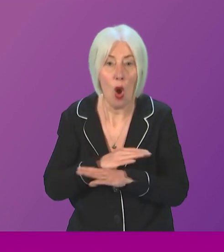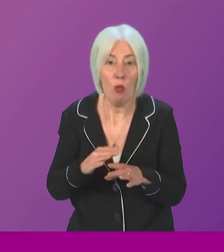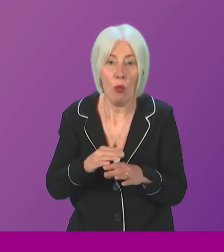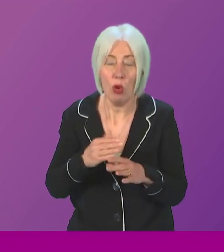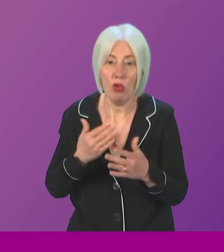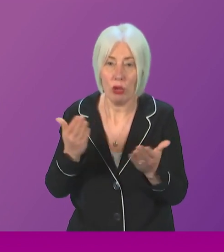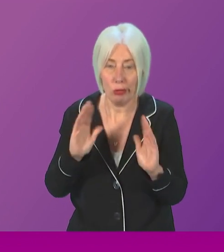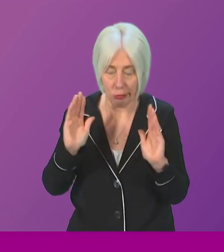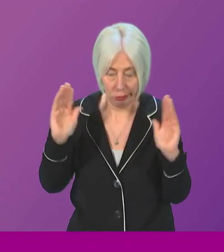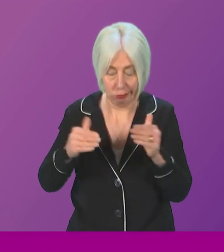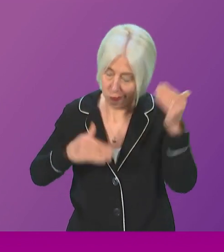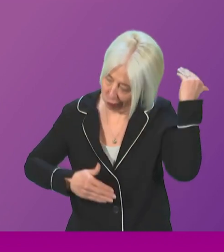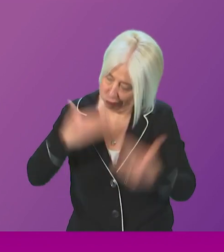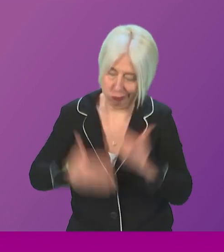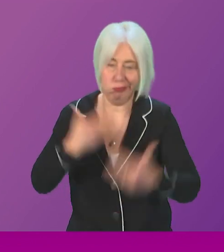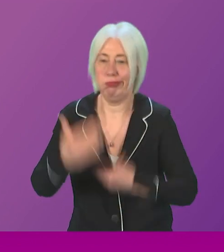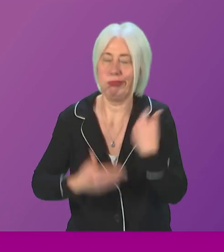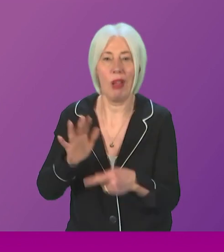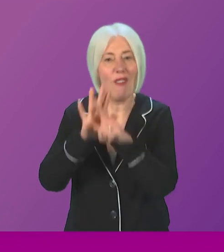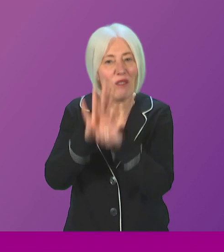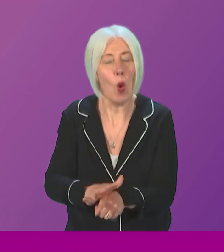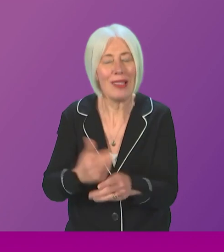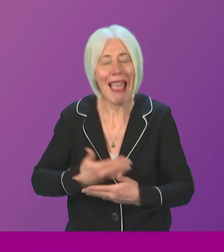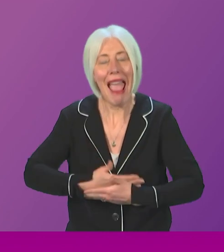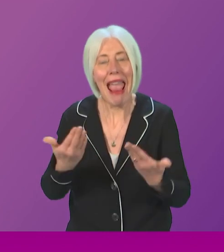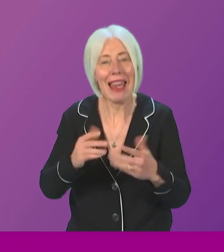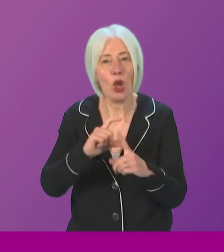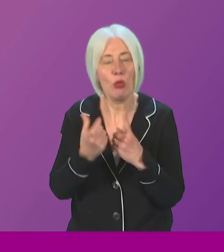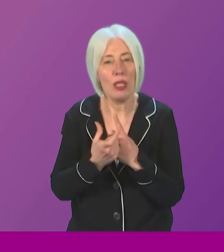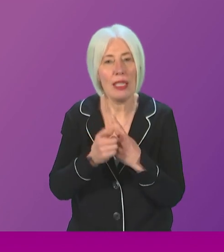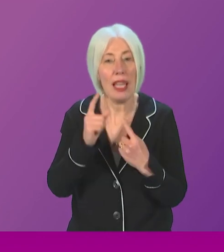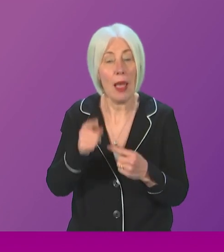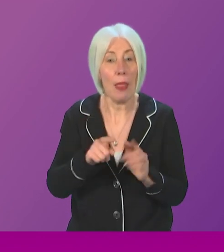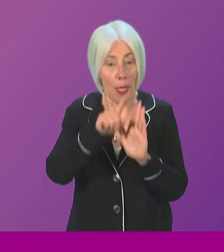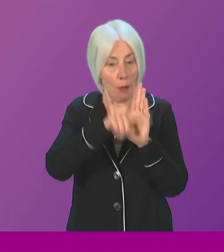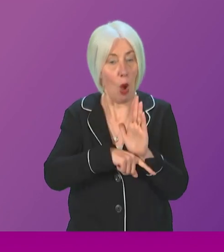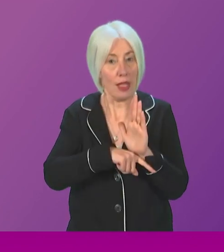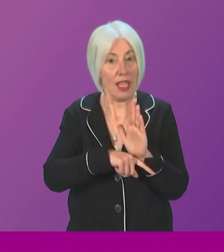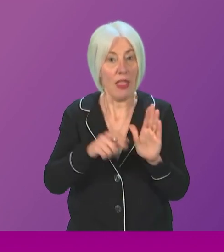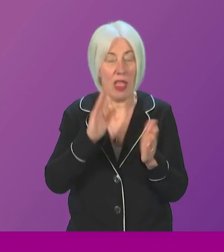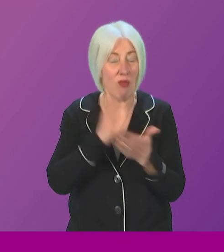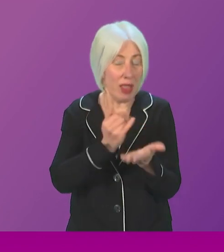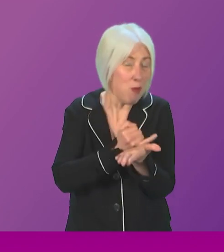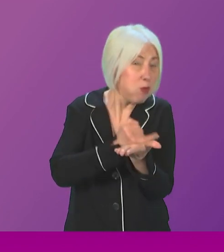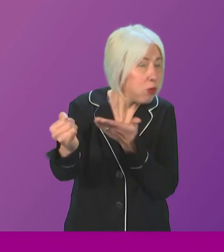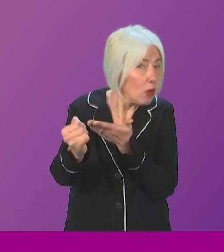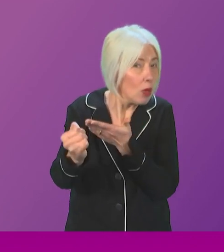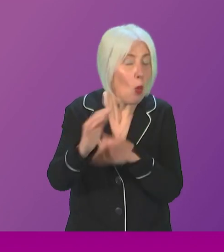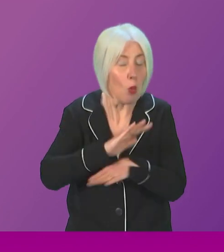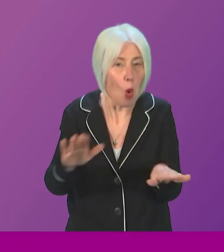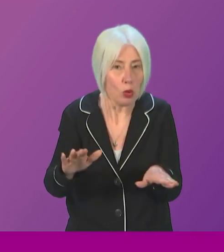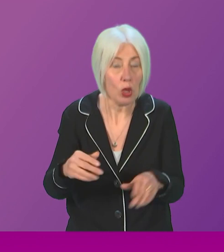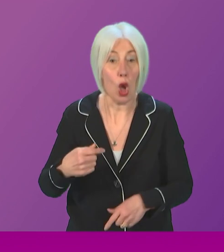will not impose upon any community a policy that they are vehemently opposed to. So my colleague,